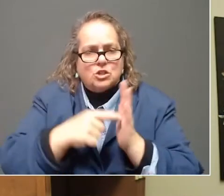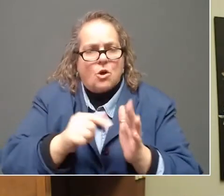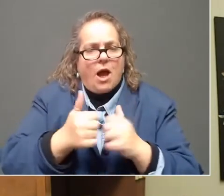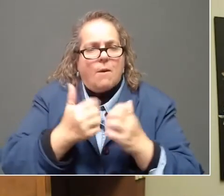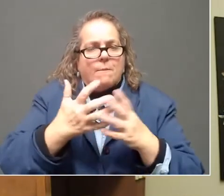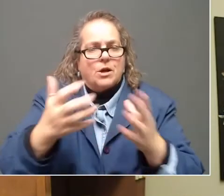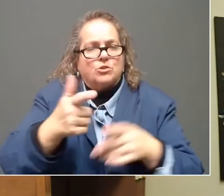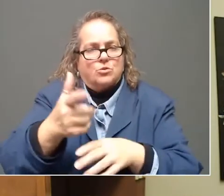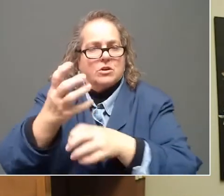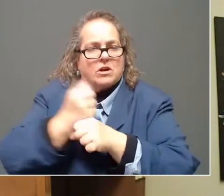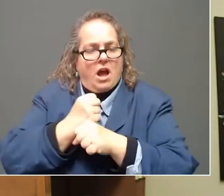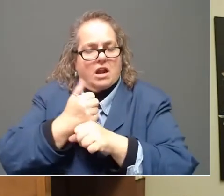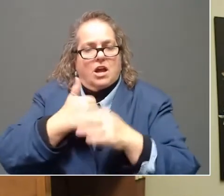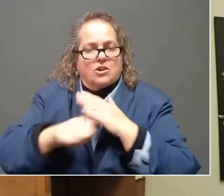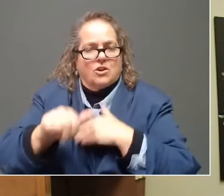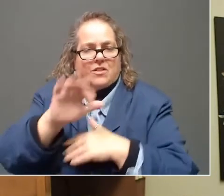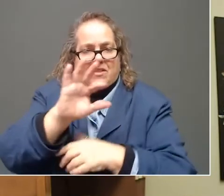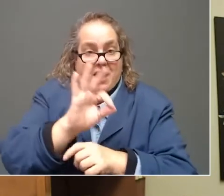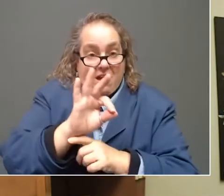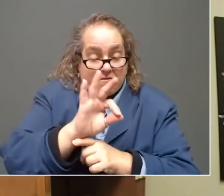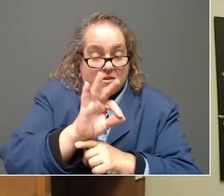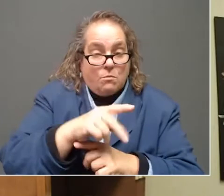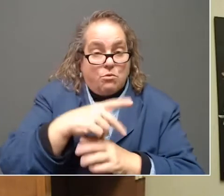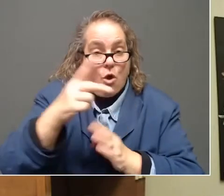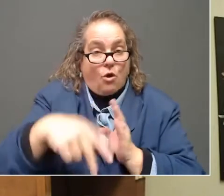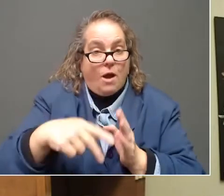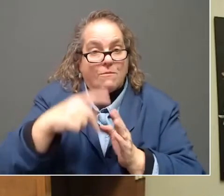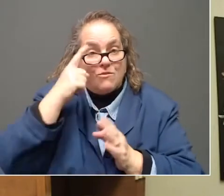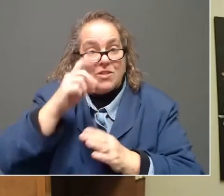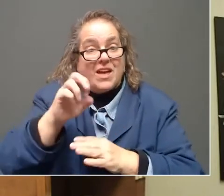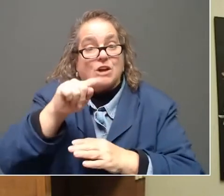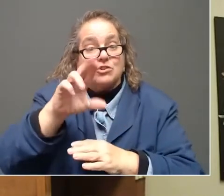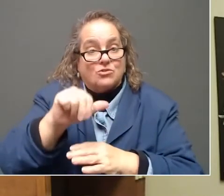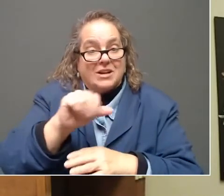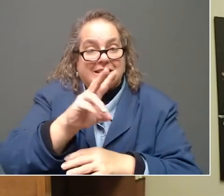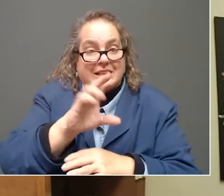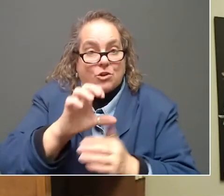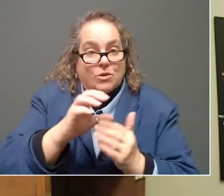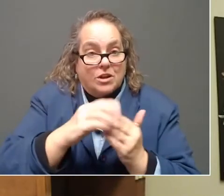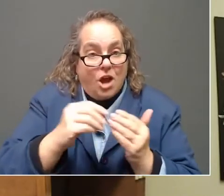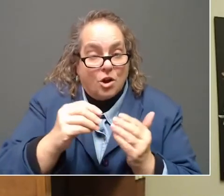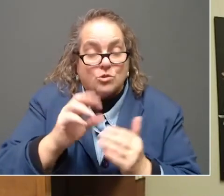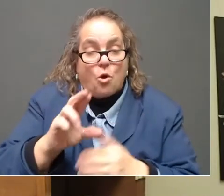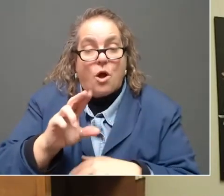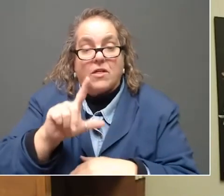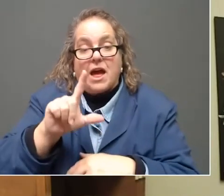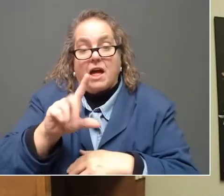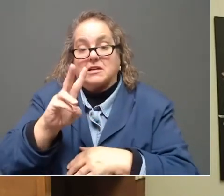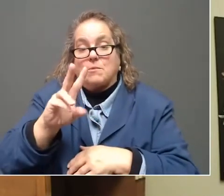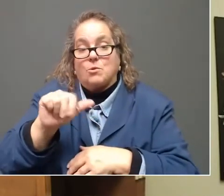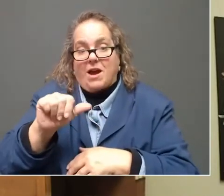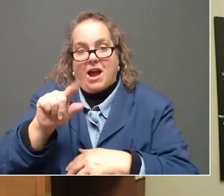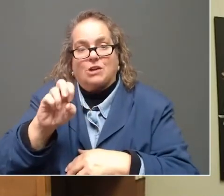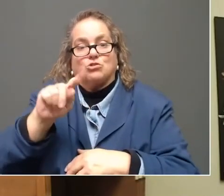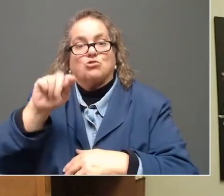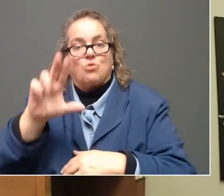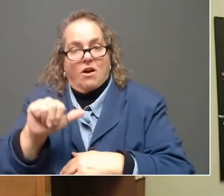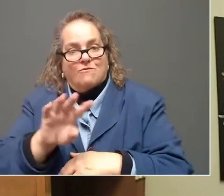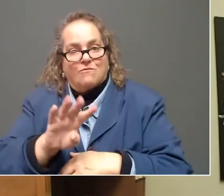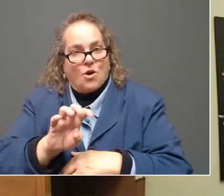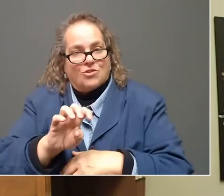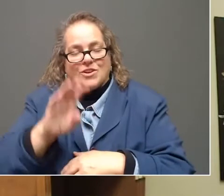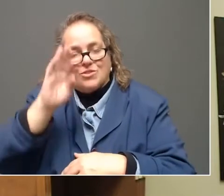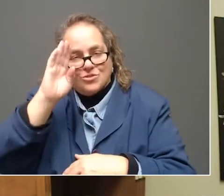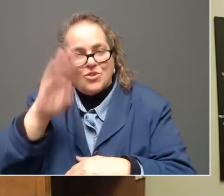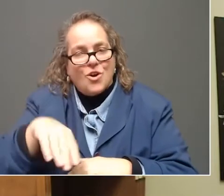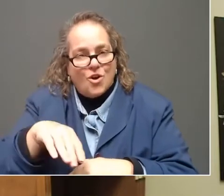the FPUC program for the extra $600 or doesn't show the LWA extra $400. So we have gotten over 1